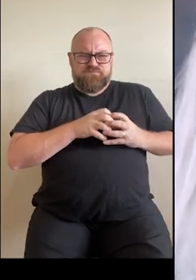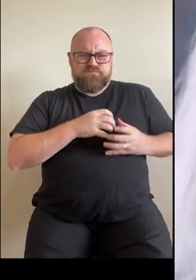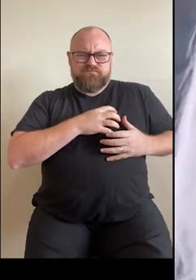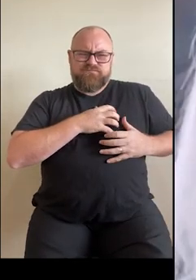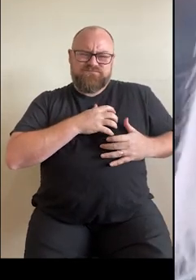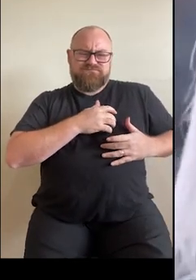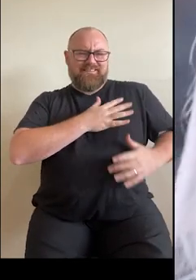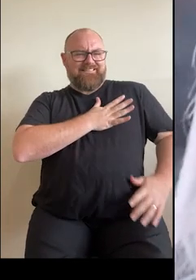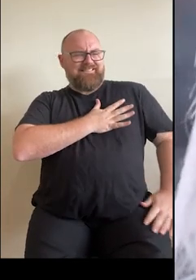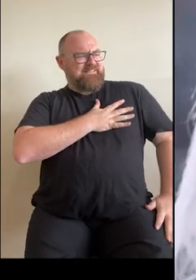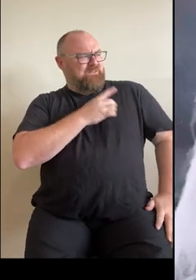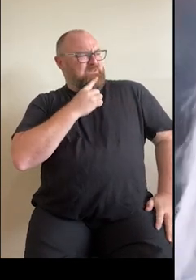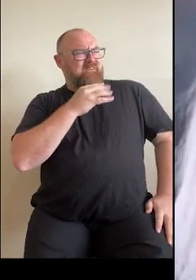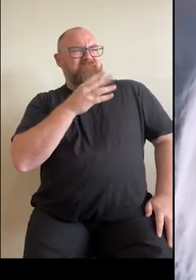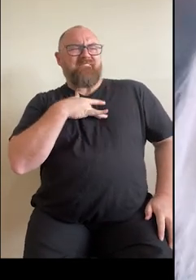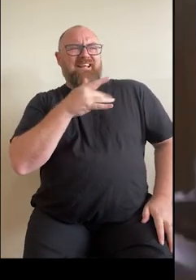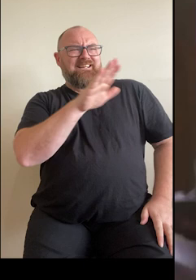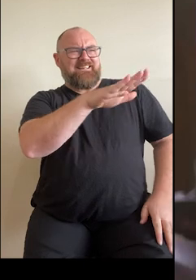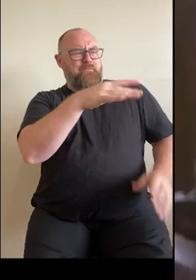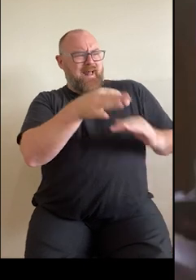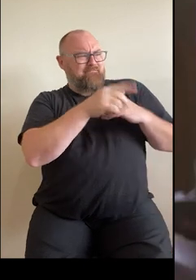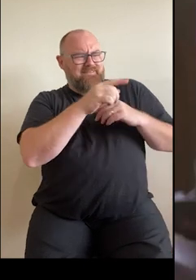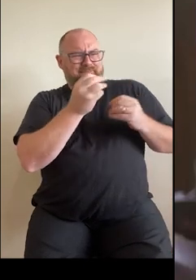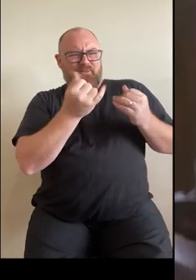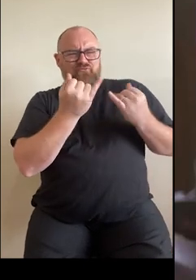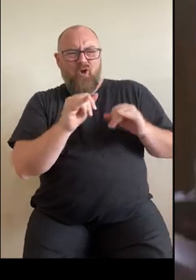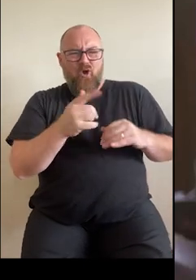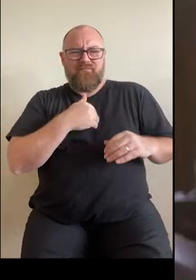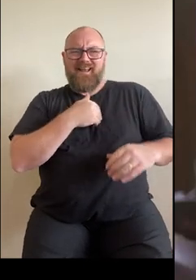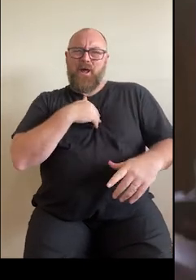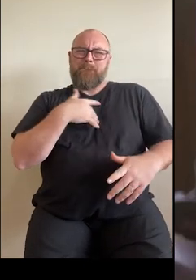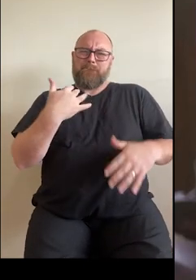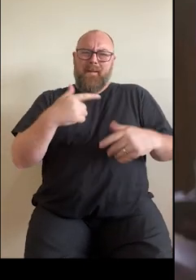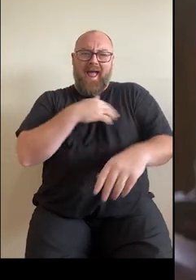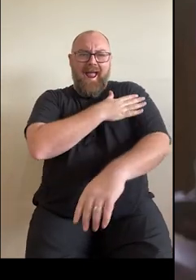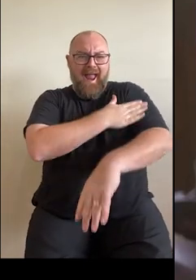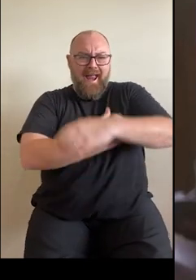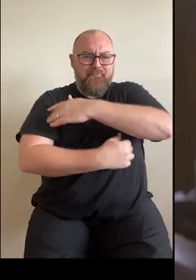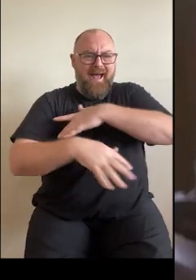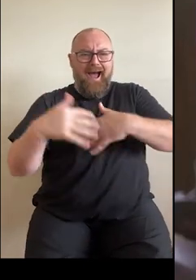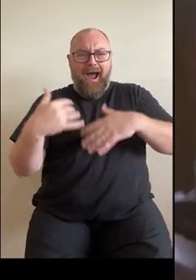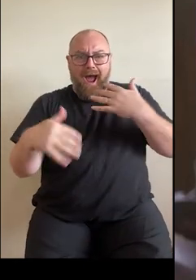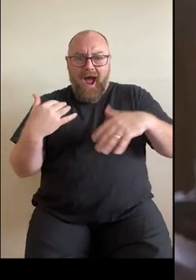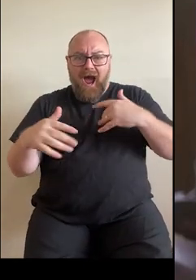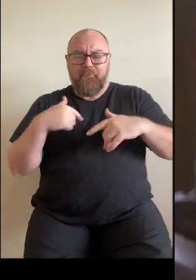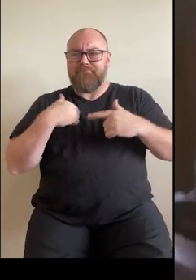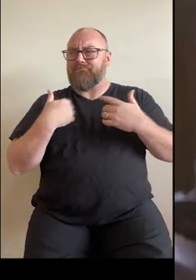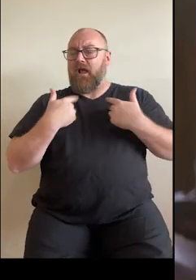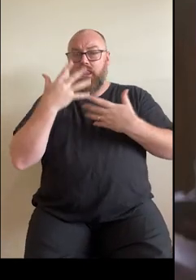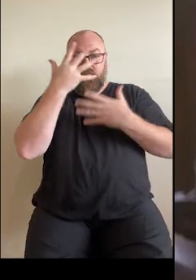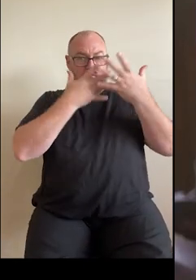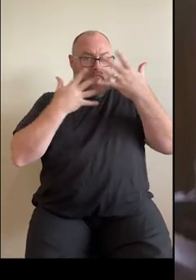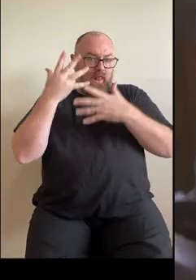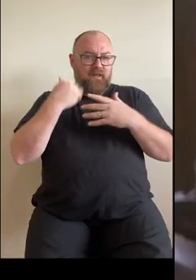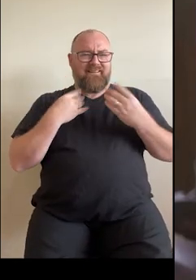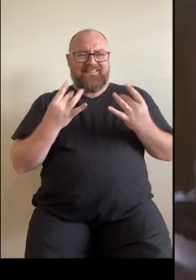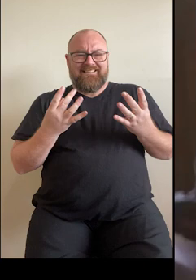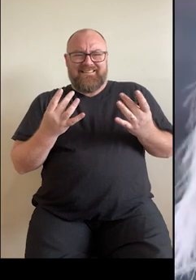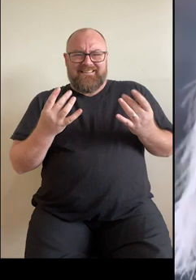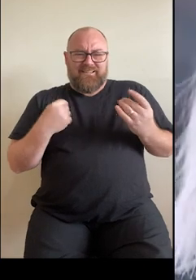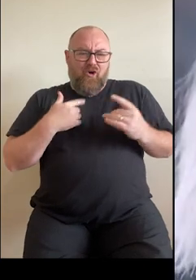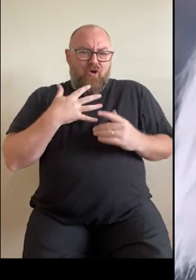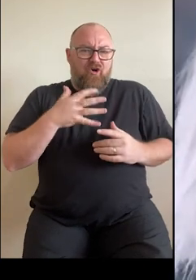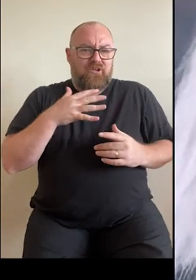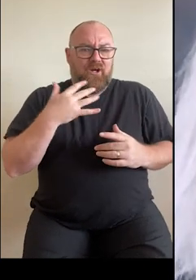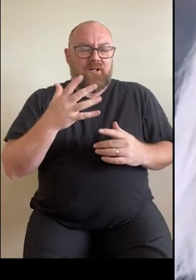and I remember saying to my husband something's not right. I had immense pain in my arms and I felt sick and clammy and hot